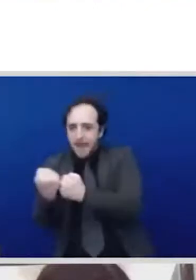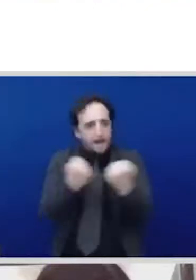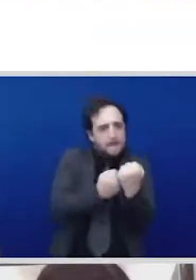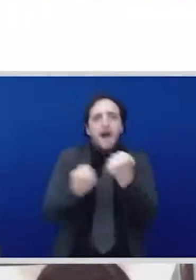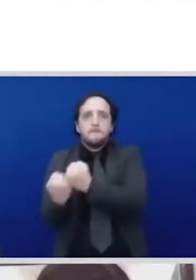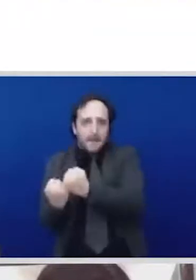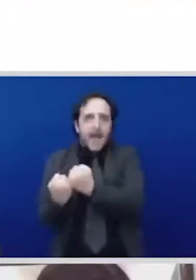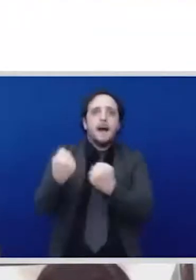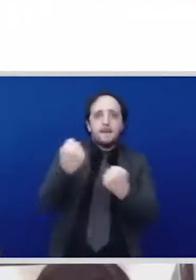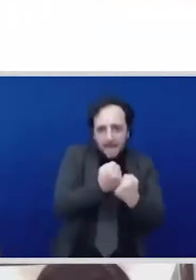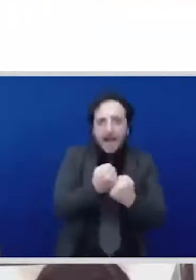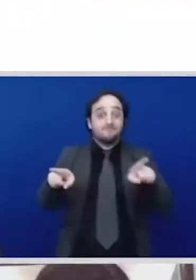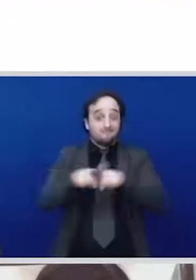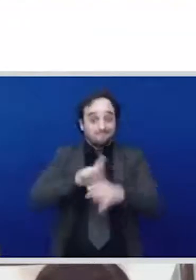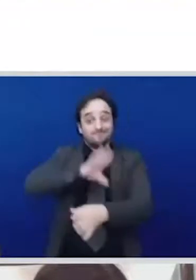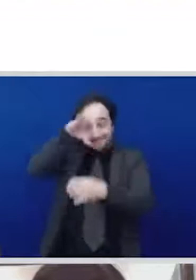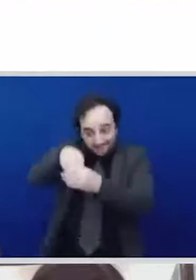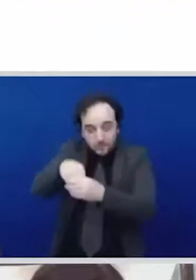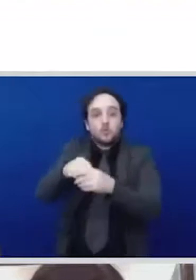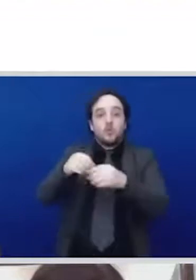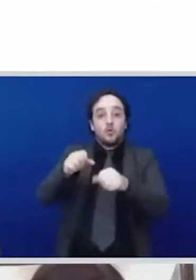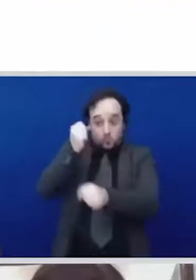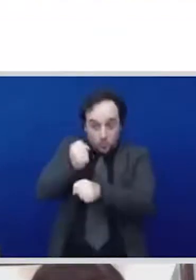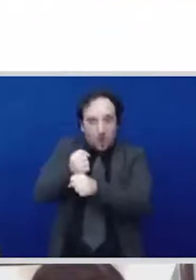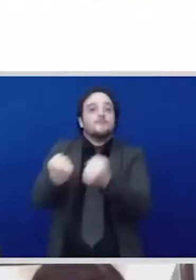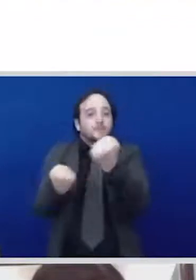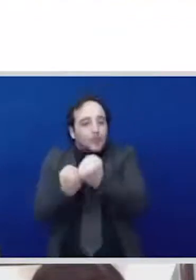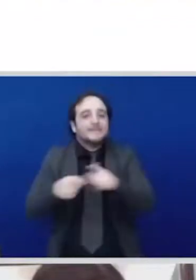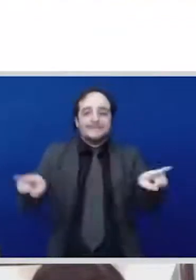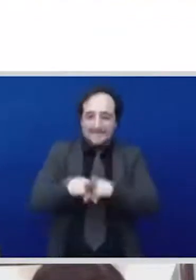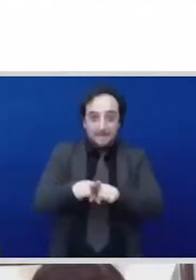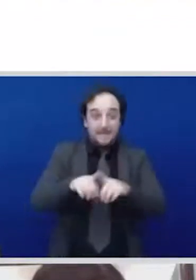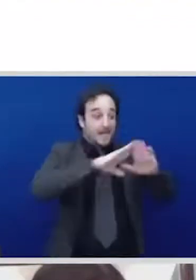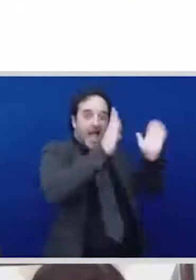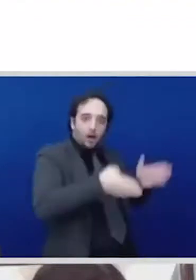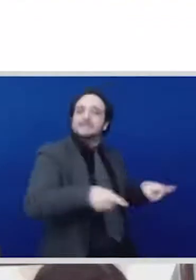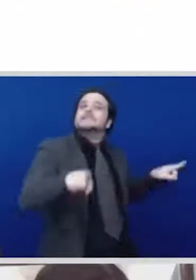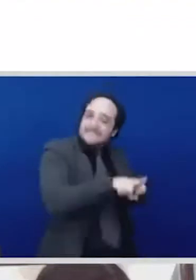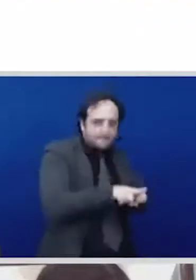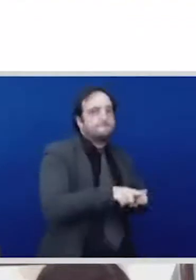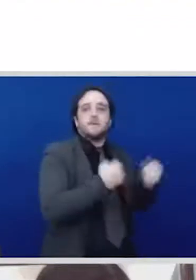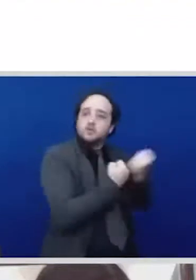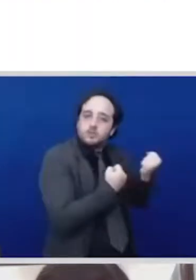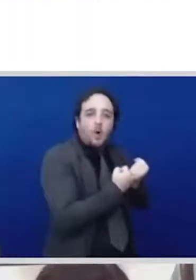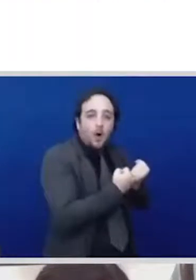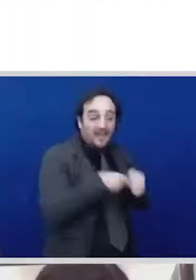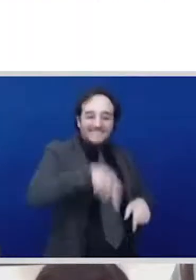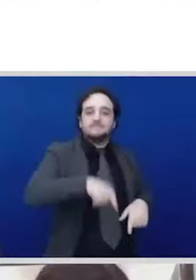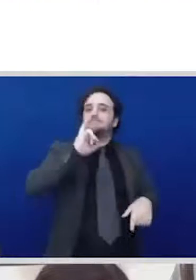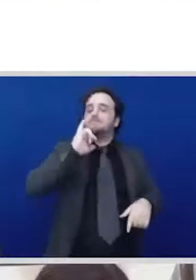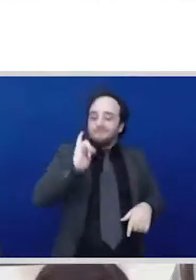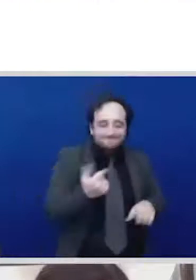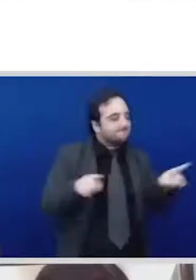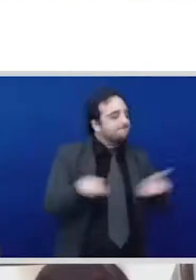in clear what we do from the government is that from our state enterprises we provide